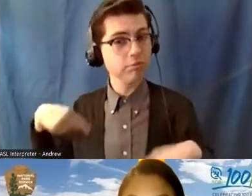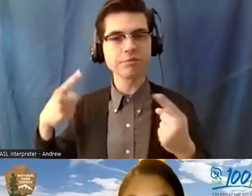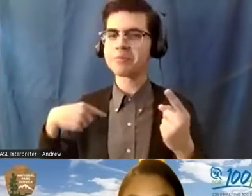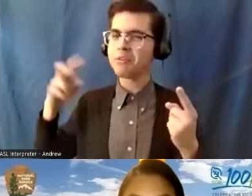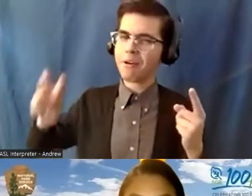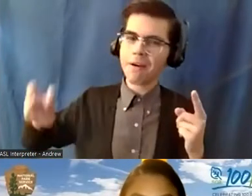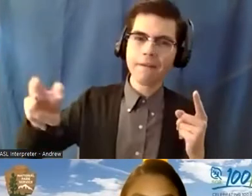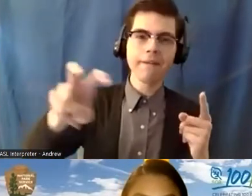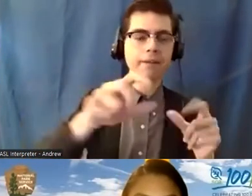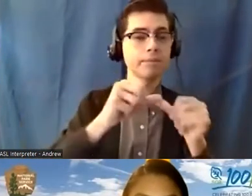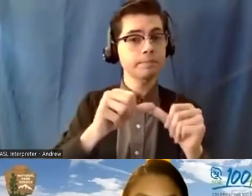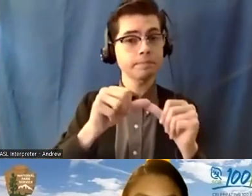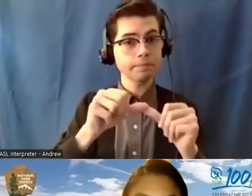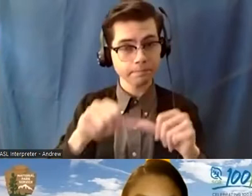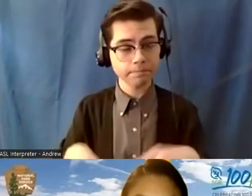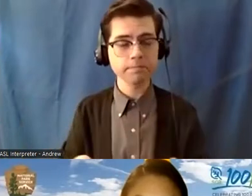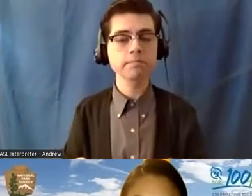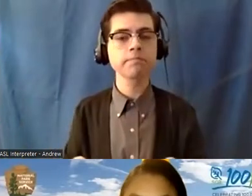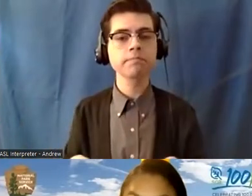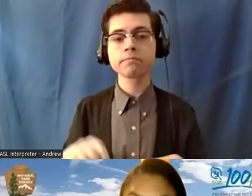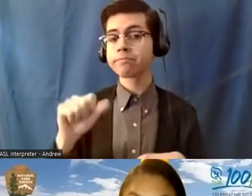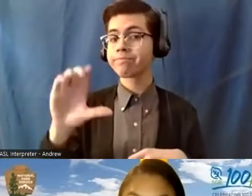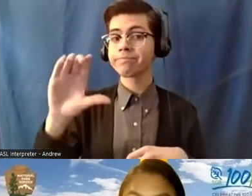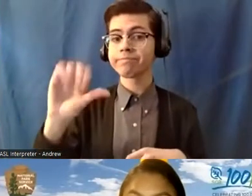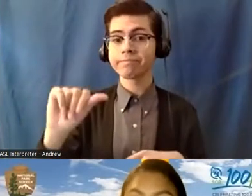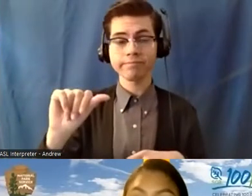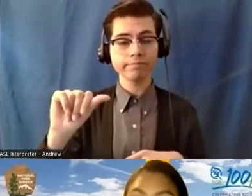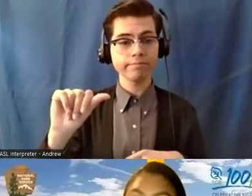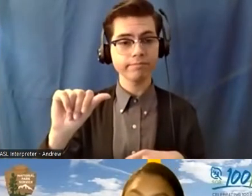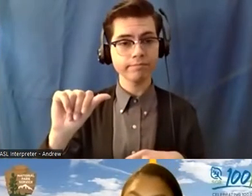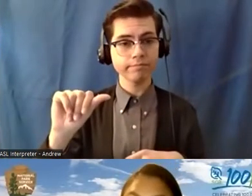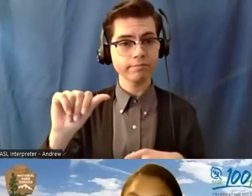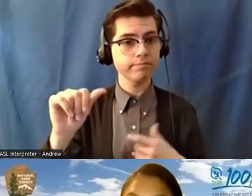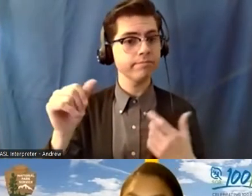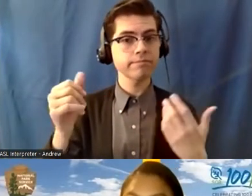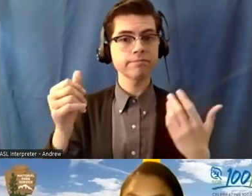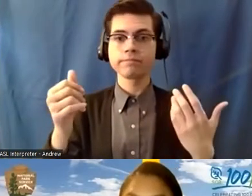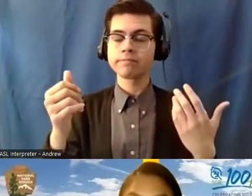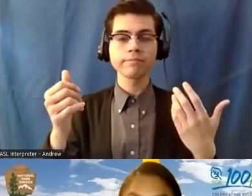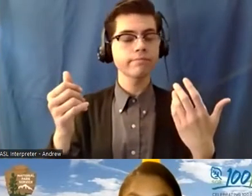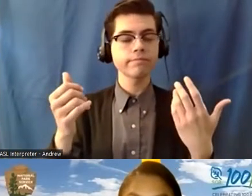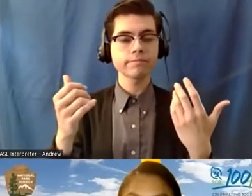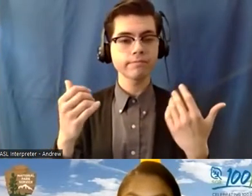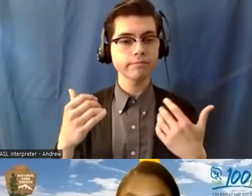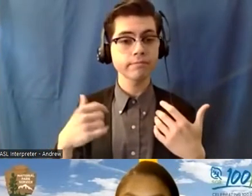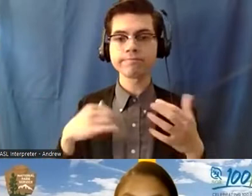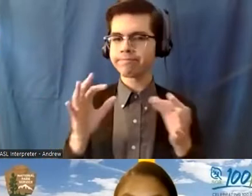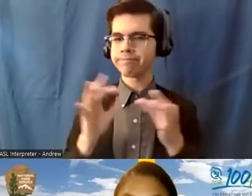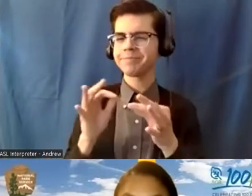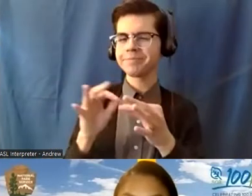SCA, to just reference Liz,